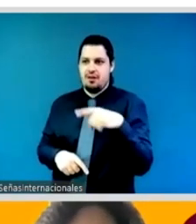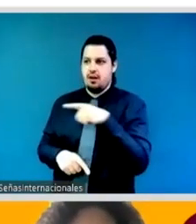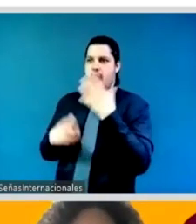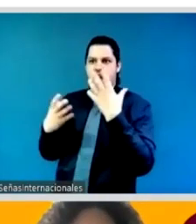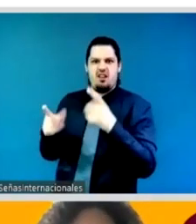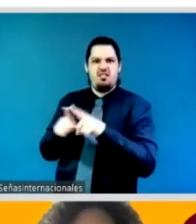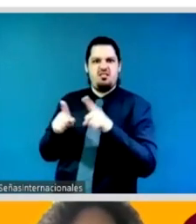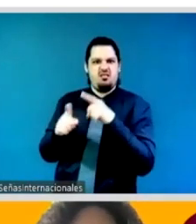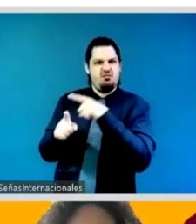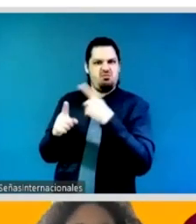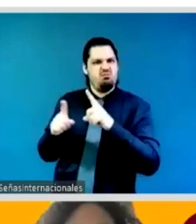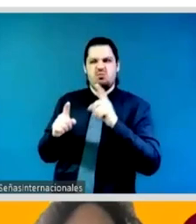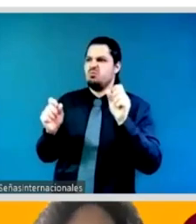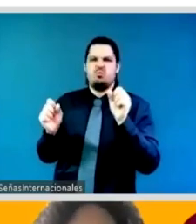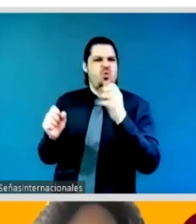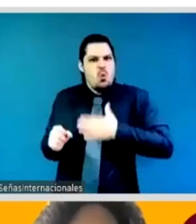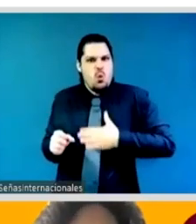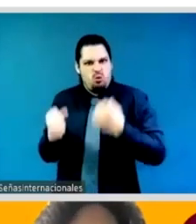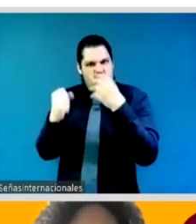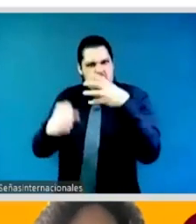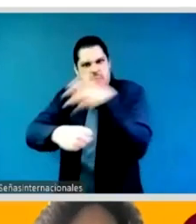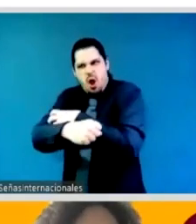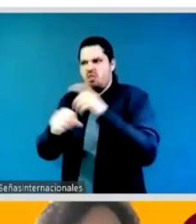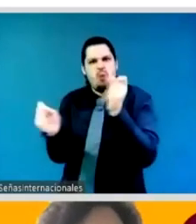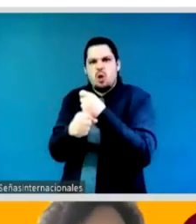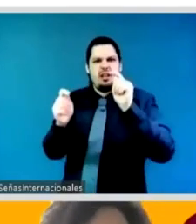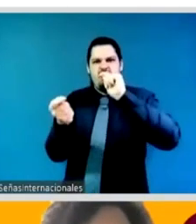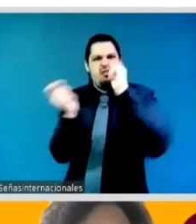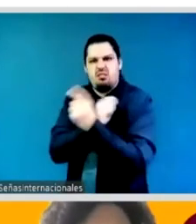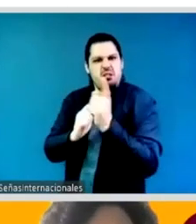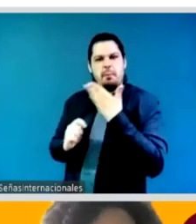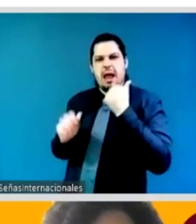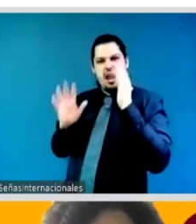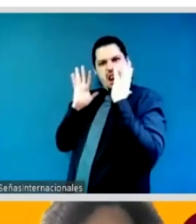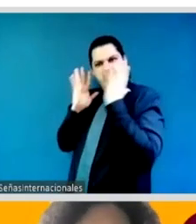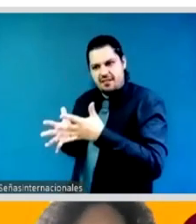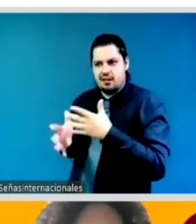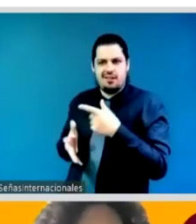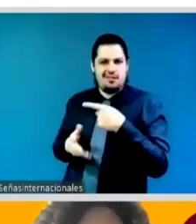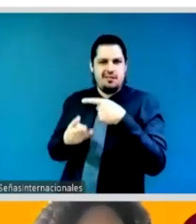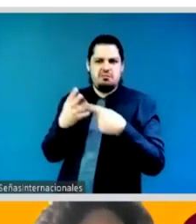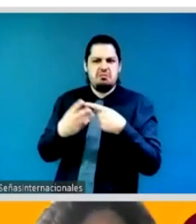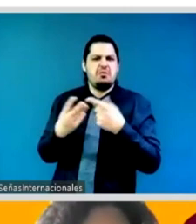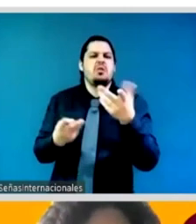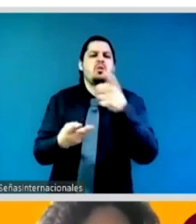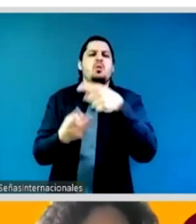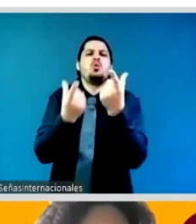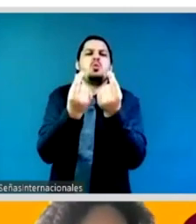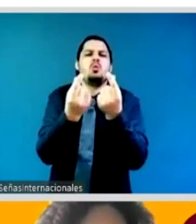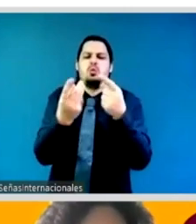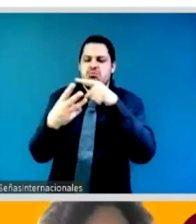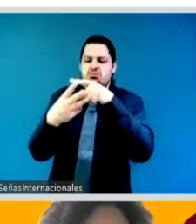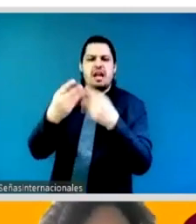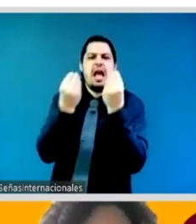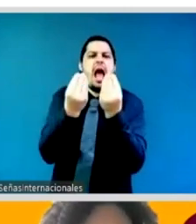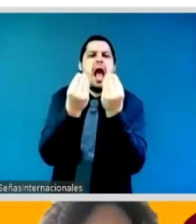making how do we address the way women can undermine women i know that's often a question that we hear